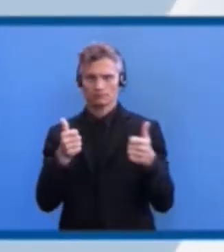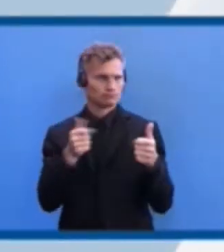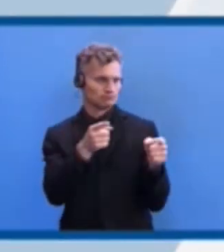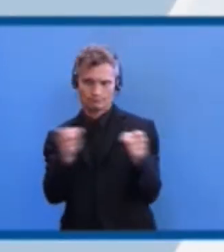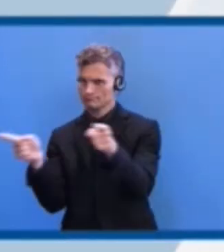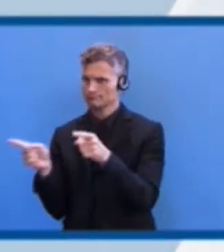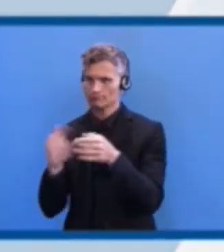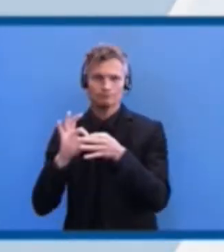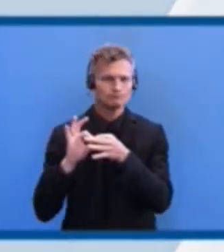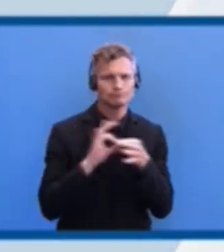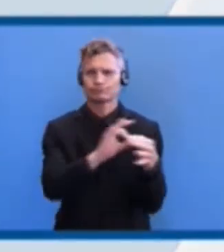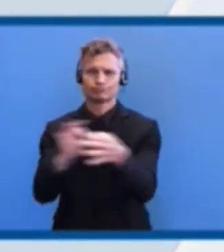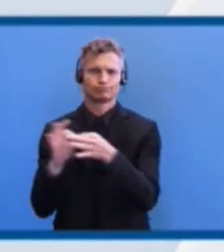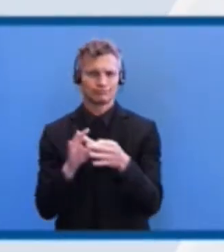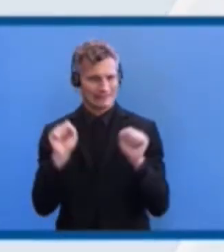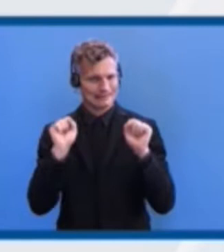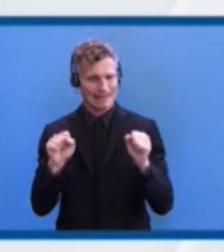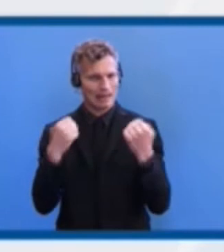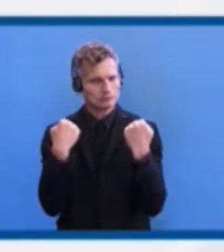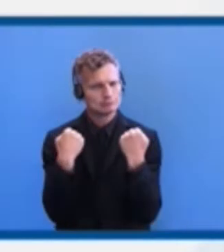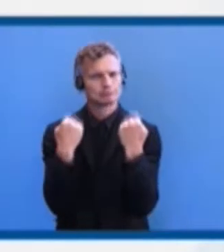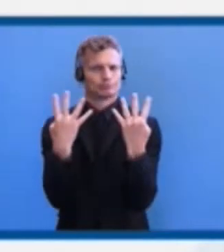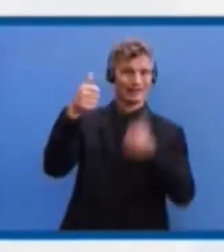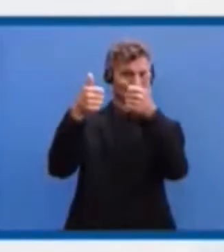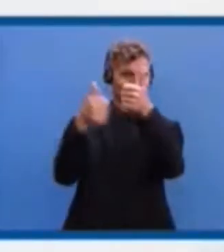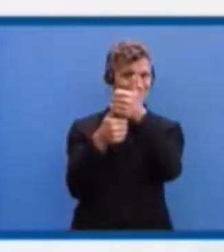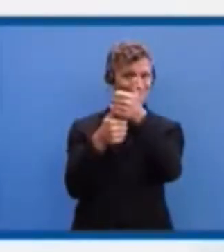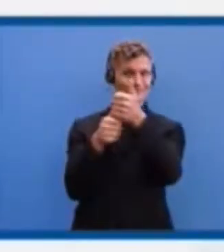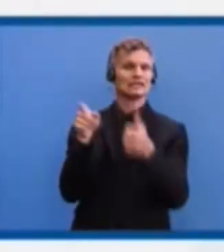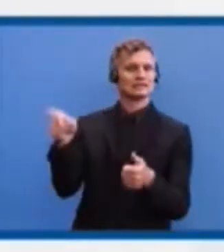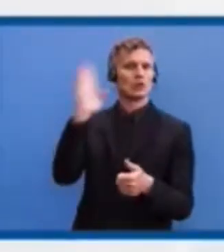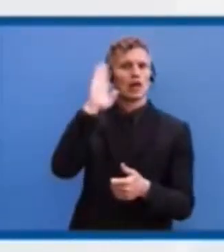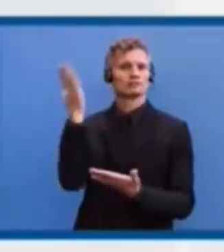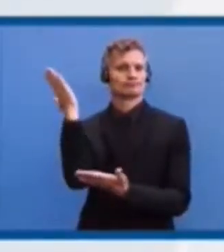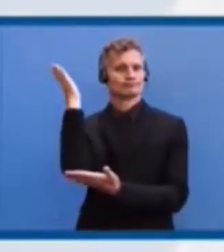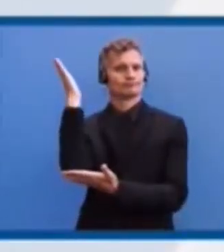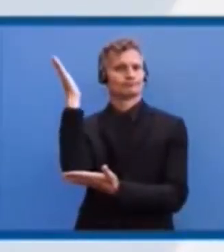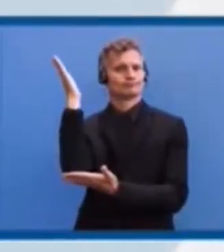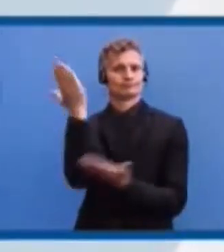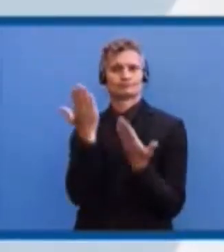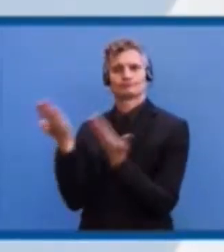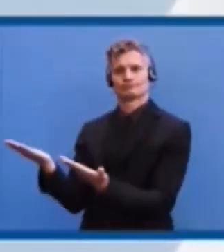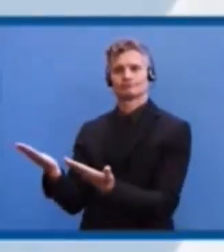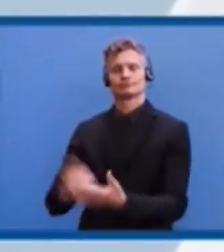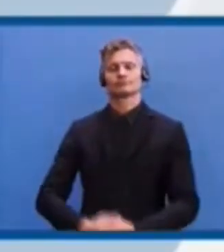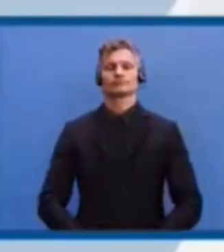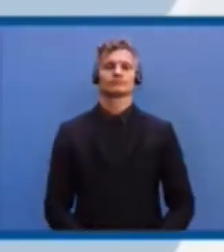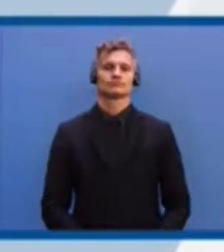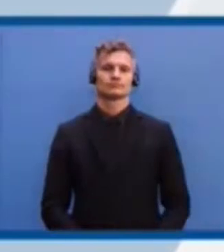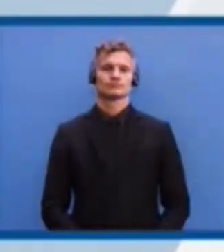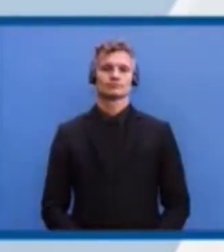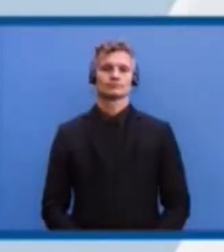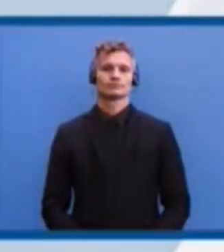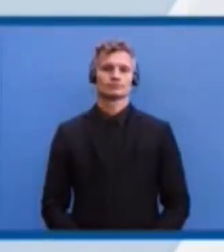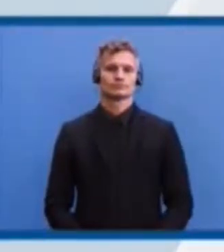and emerge stronger and more resilient. United Nations Deputy Secretary General Amina Mohamed expects world